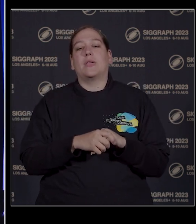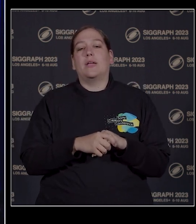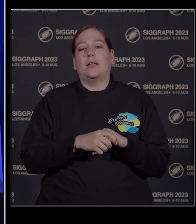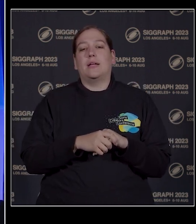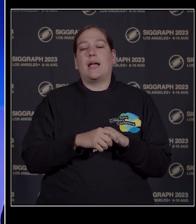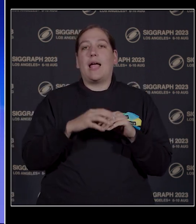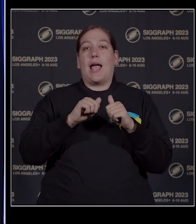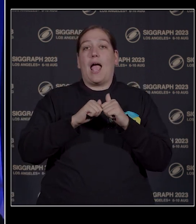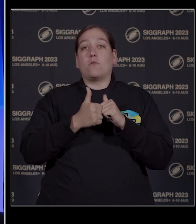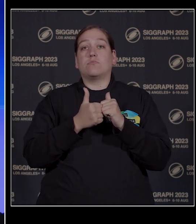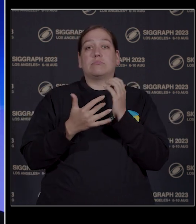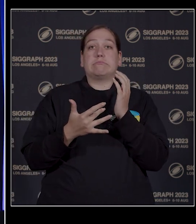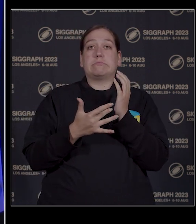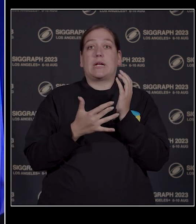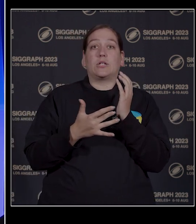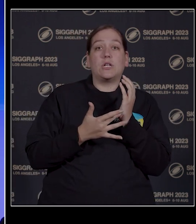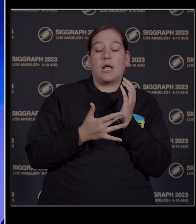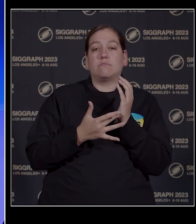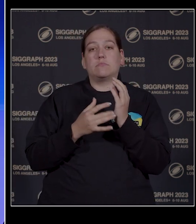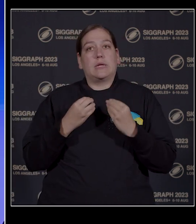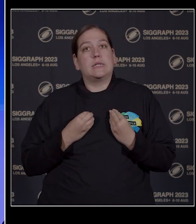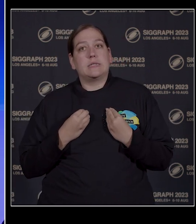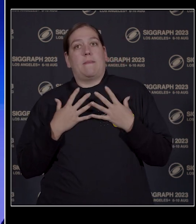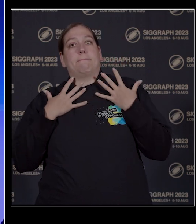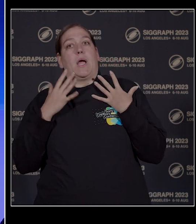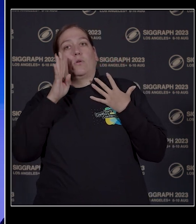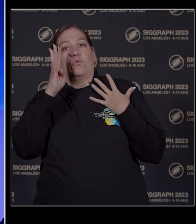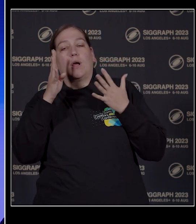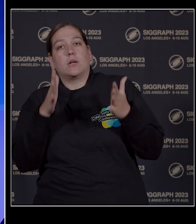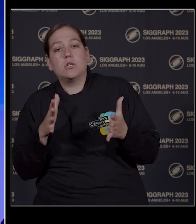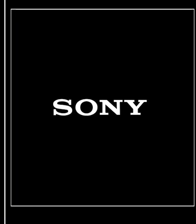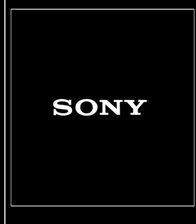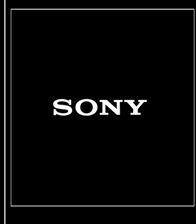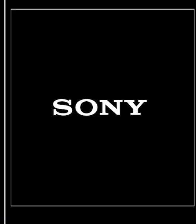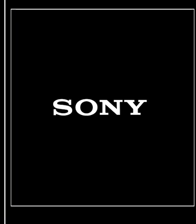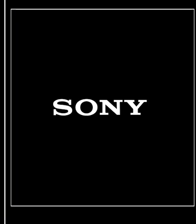emerging technologies inspire creators and how they spark new form of entertainment.